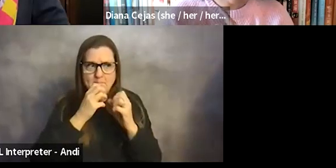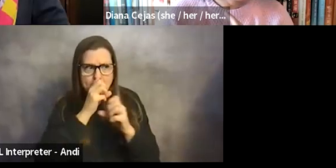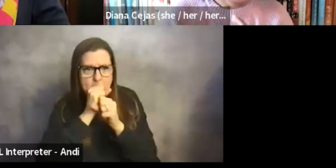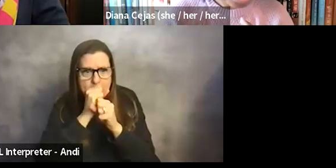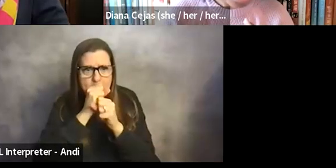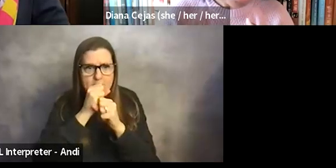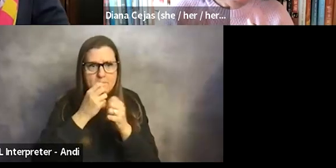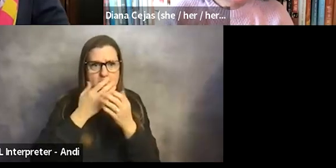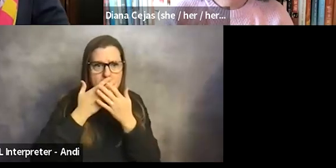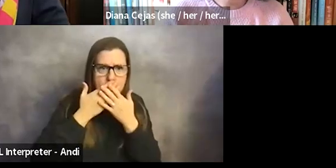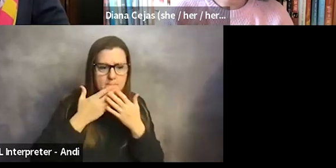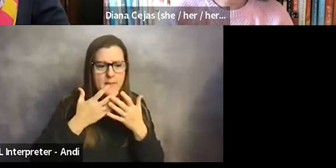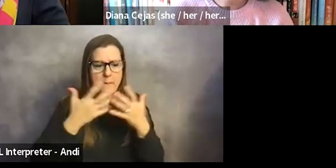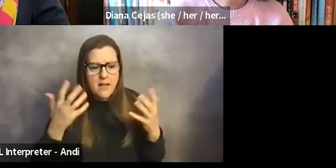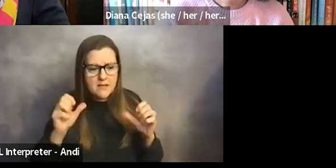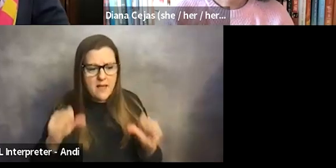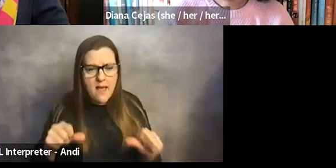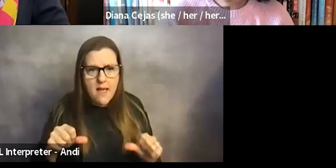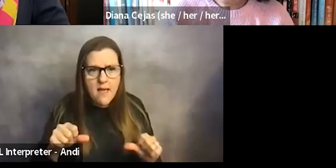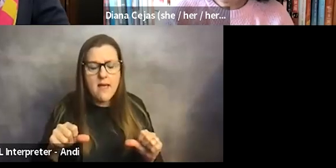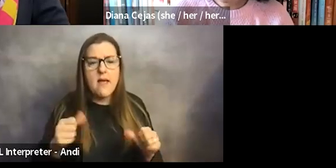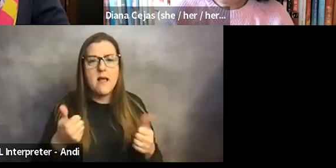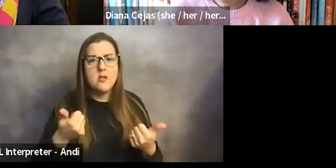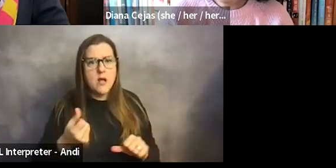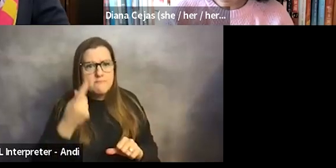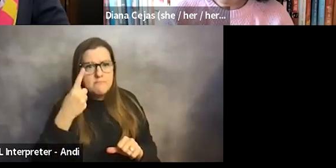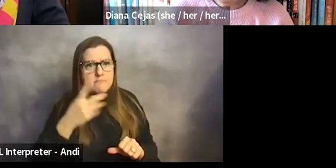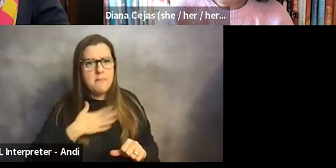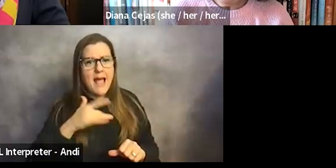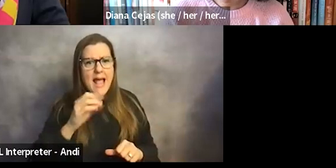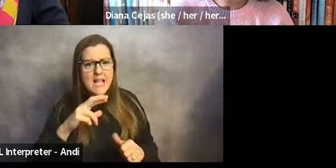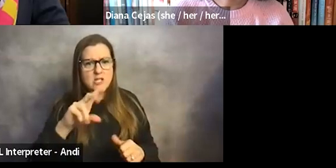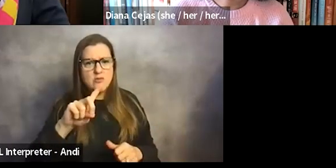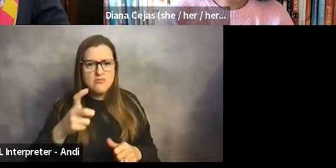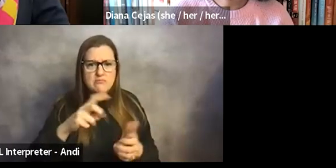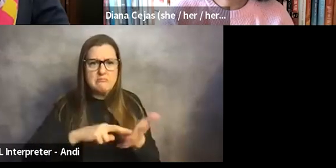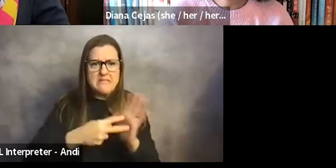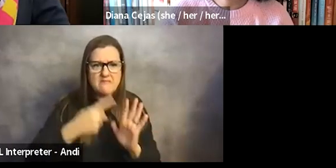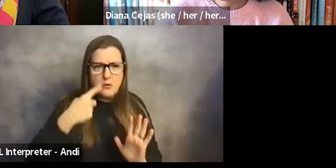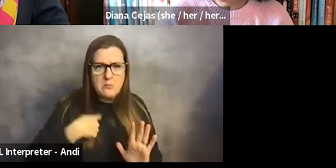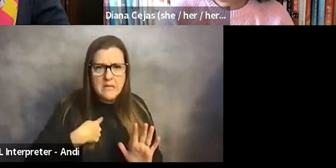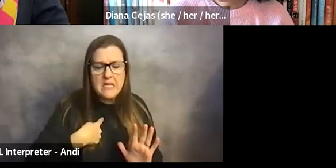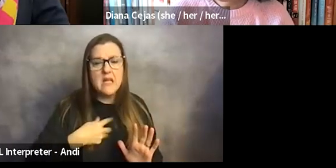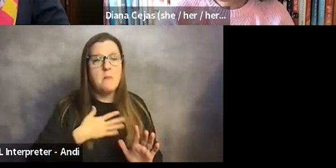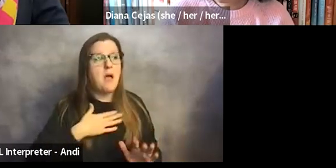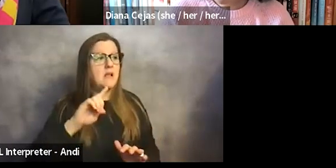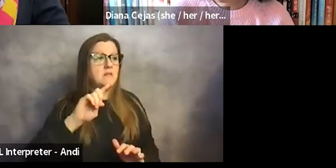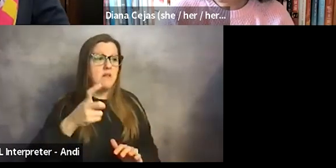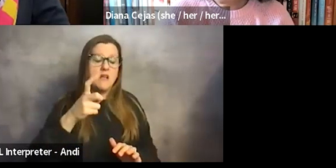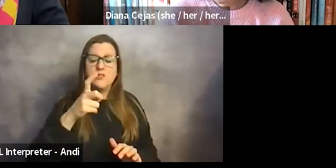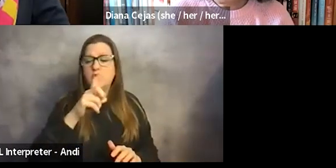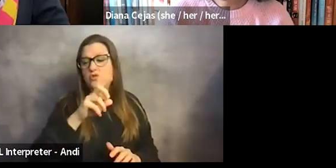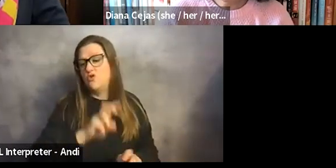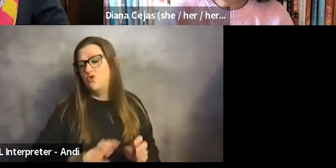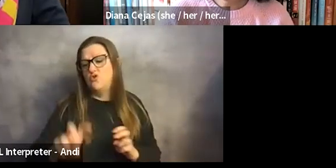trying to understand what my cancer diagnosis meant. I had a very long diagnostic journey. It really took me